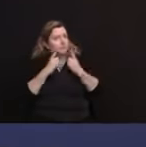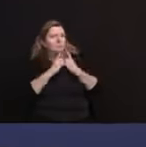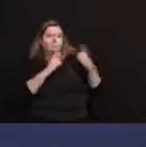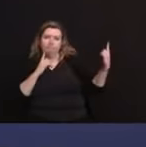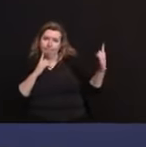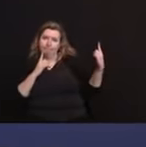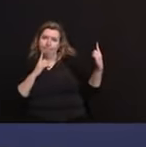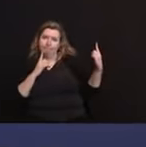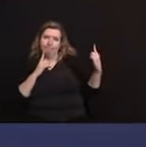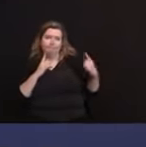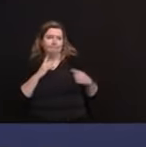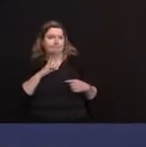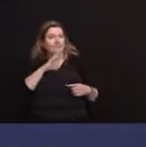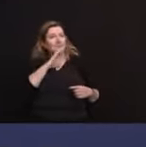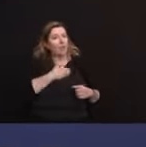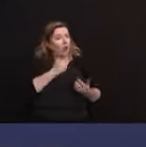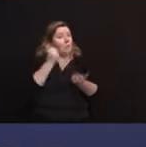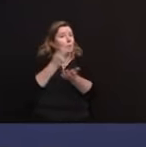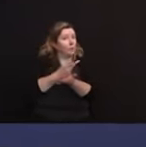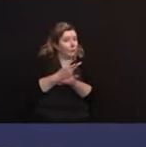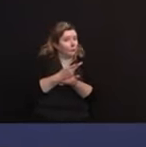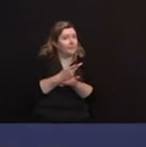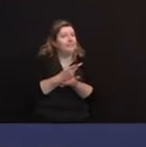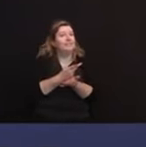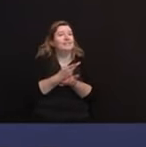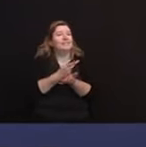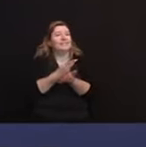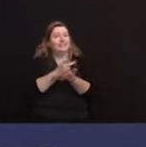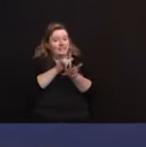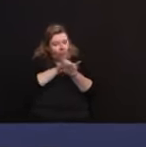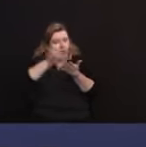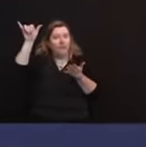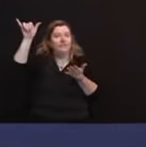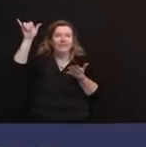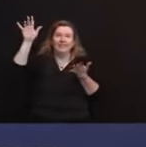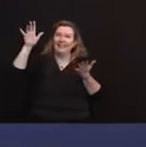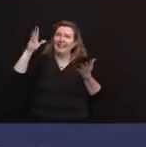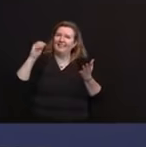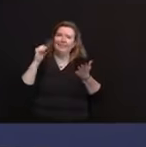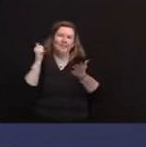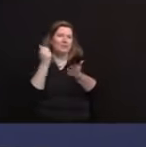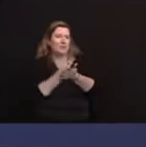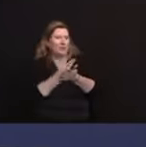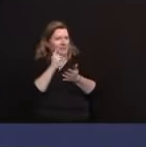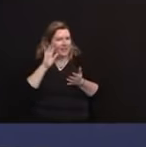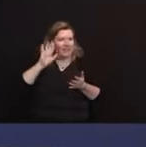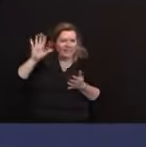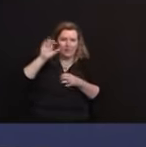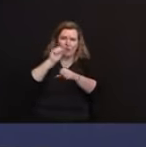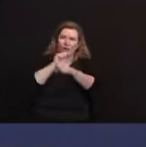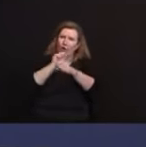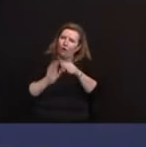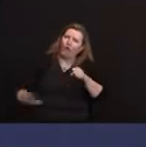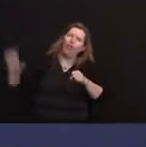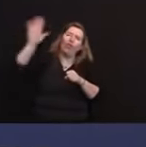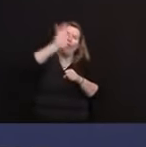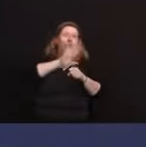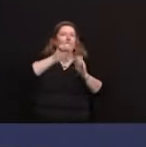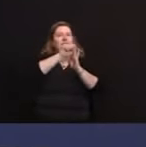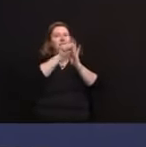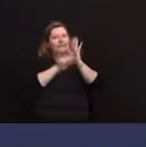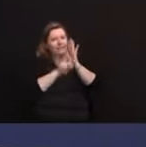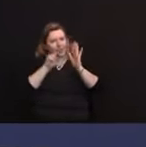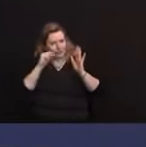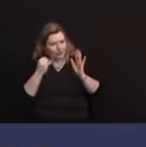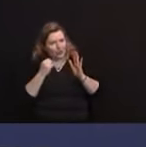for takeoff and he's cleared for all the work that I know he will do up and down the state of New Jersey tomorrow night for